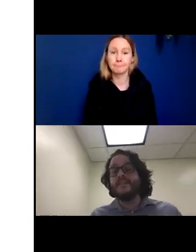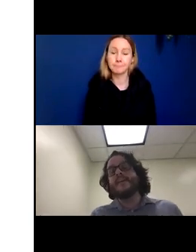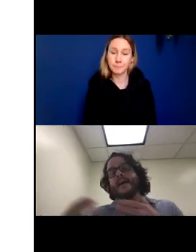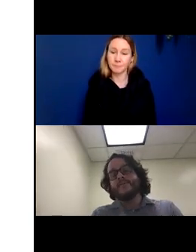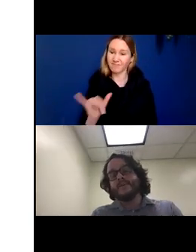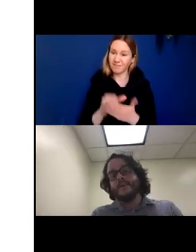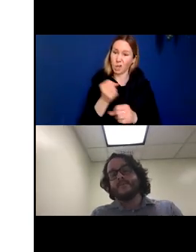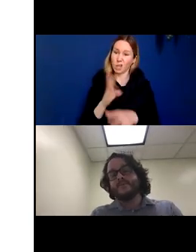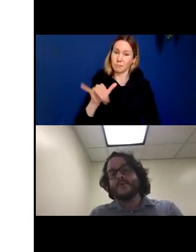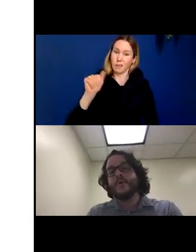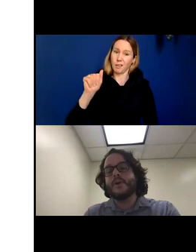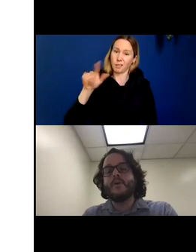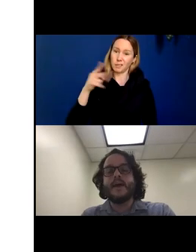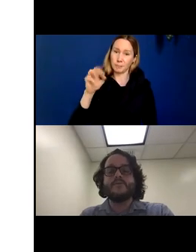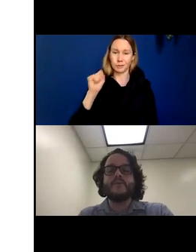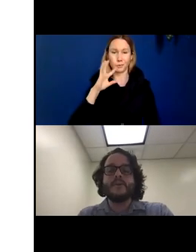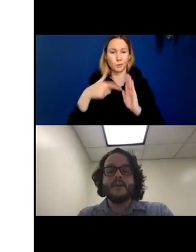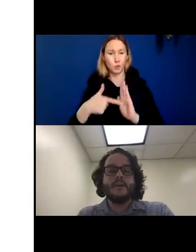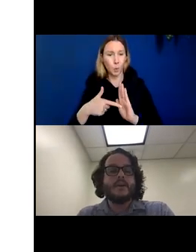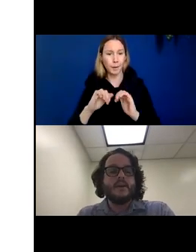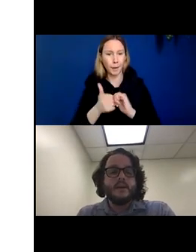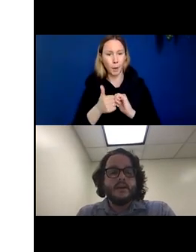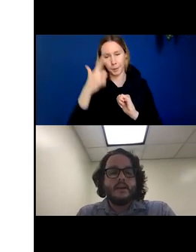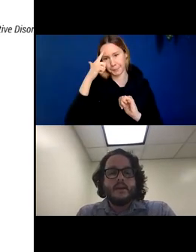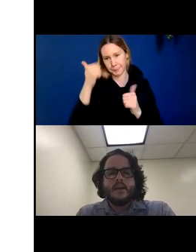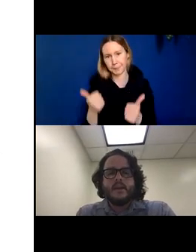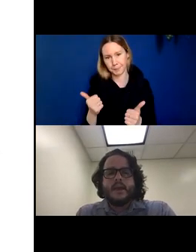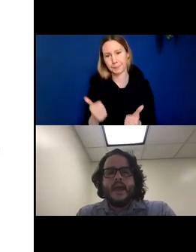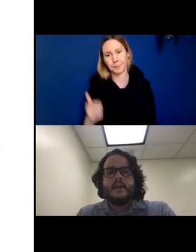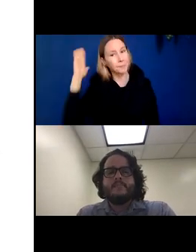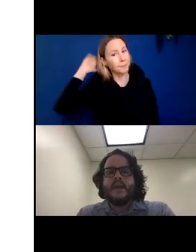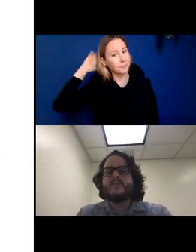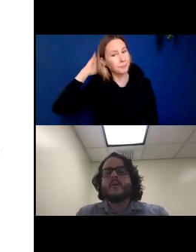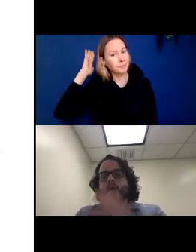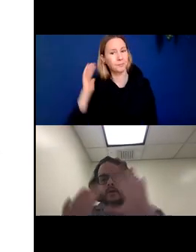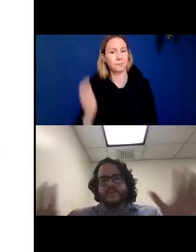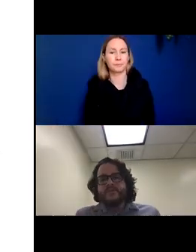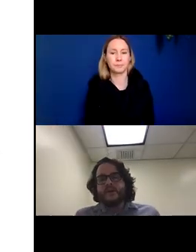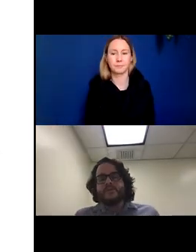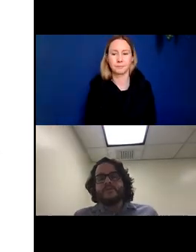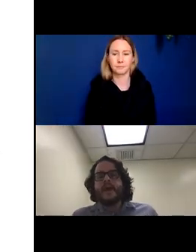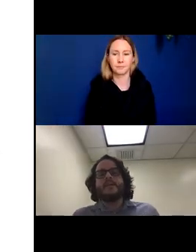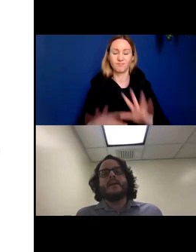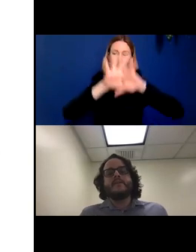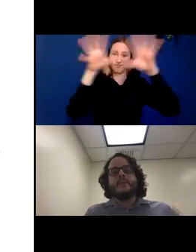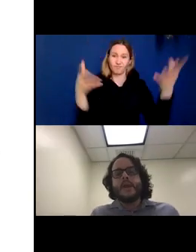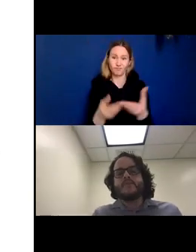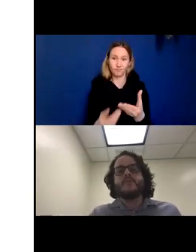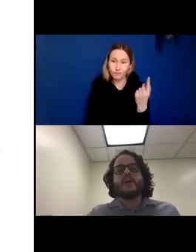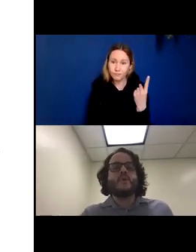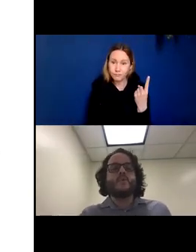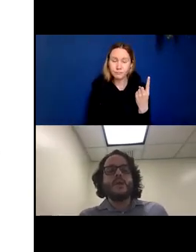presenting as posterior cortical atrophy. And based on all of this understanding and evaluation,